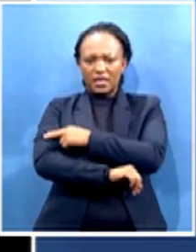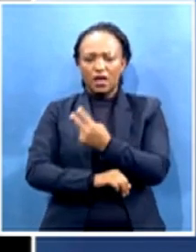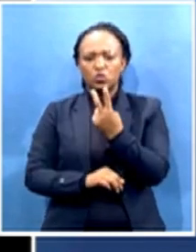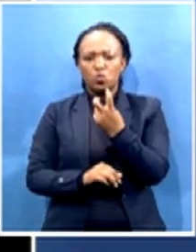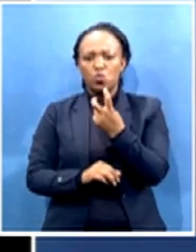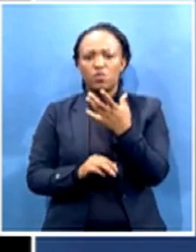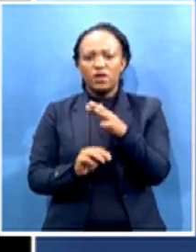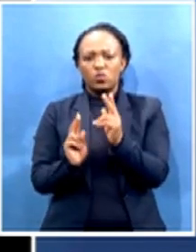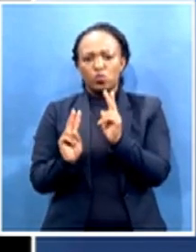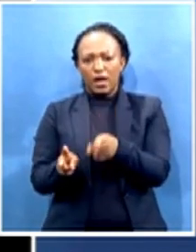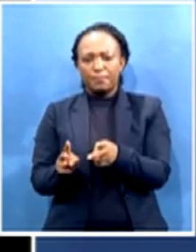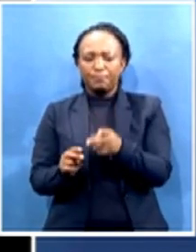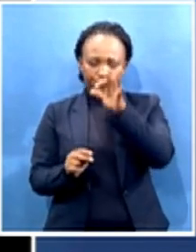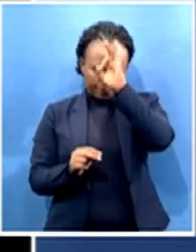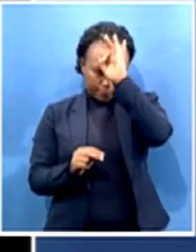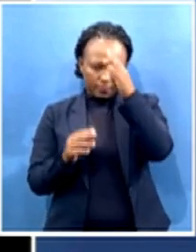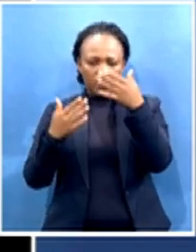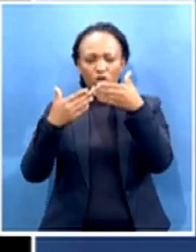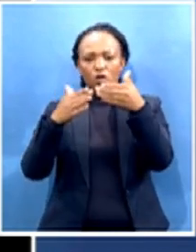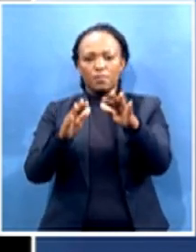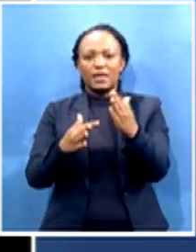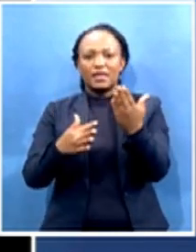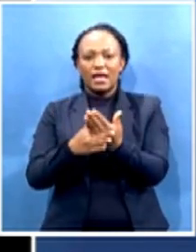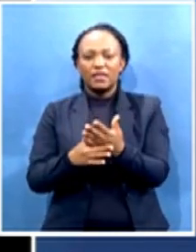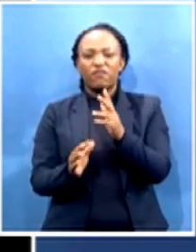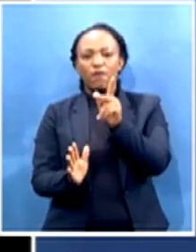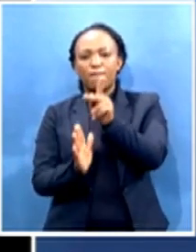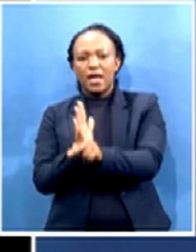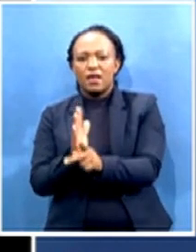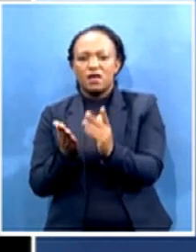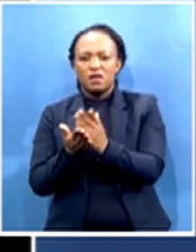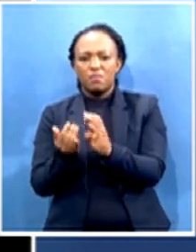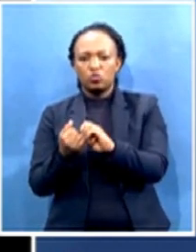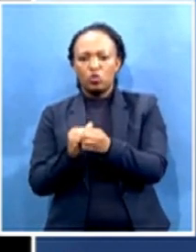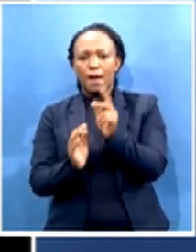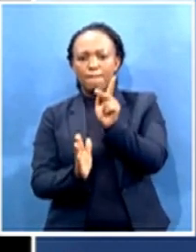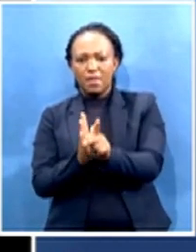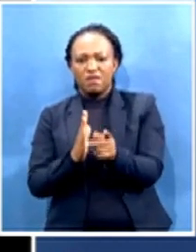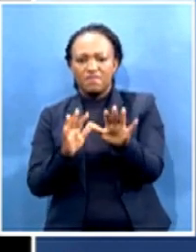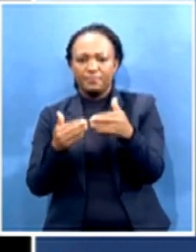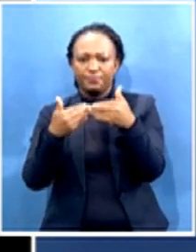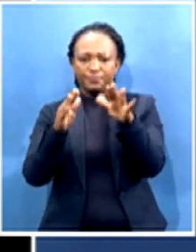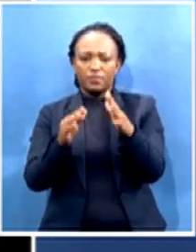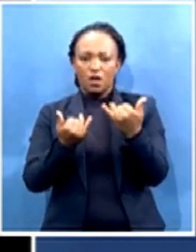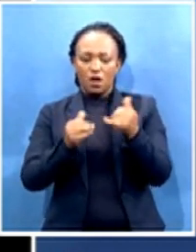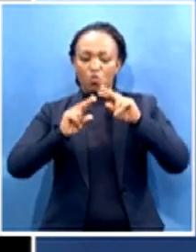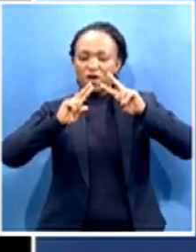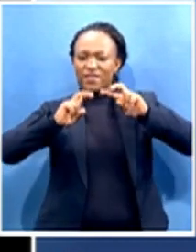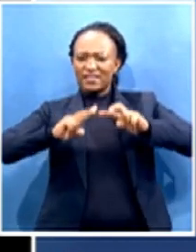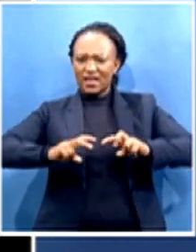murder, an attempted murder, which were investigating to establish as to what exactly happened.